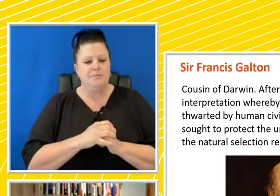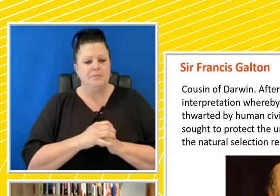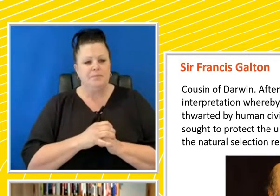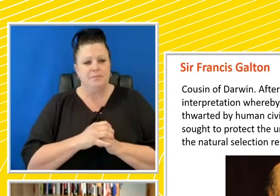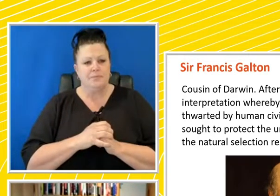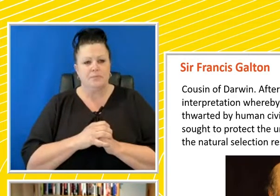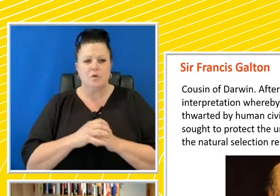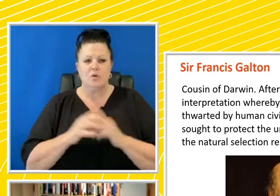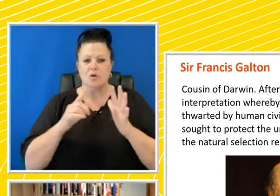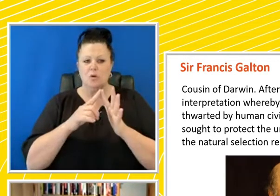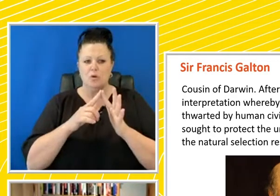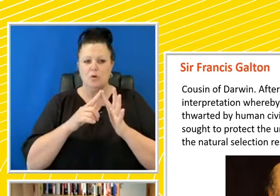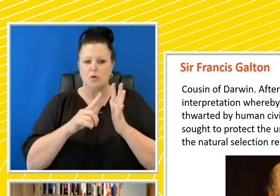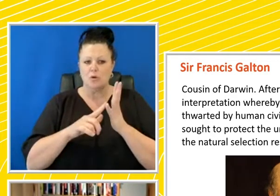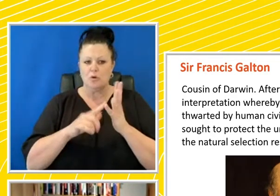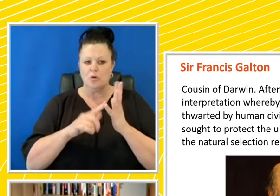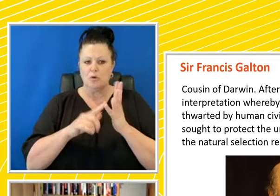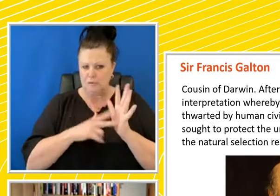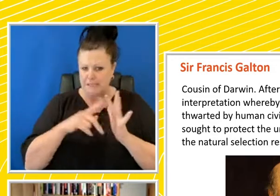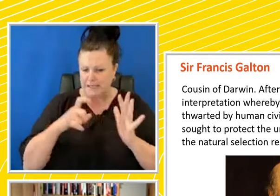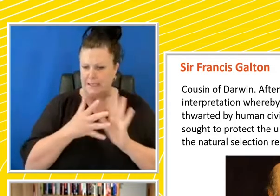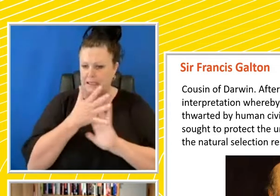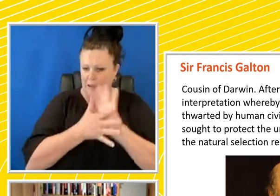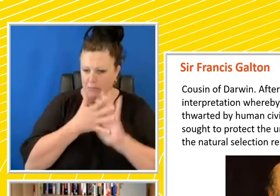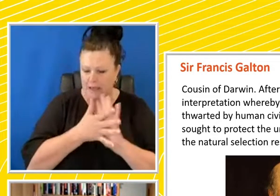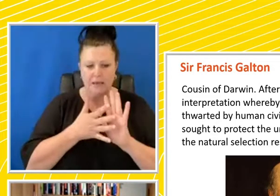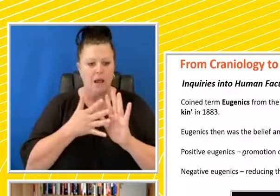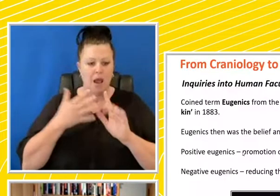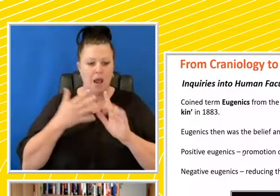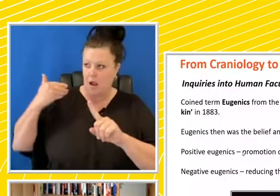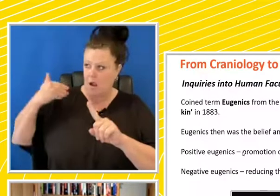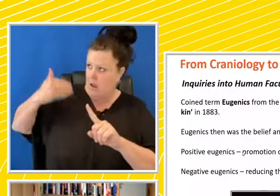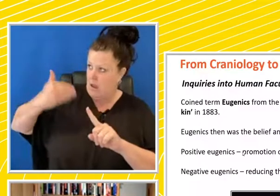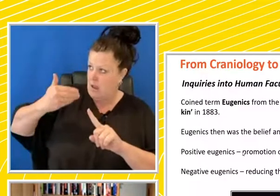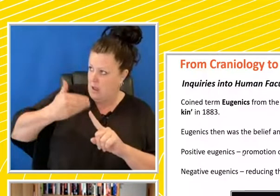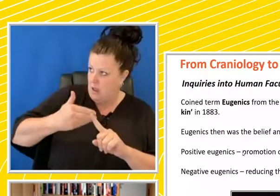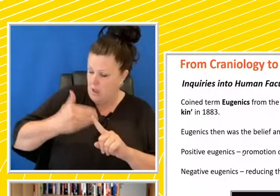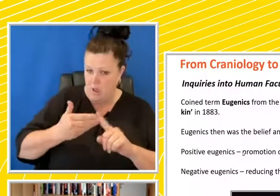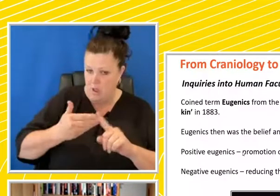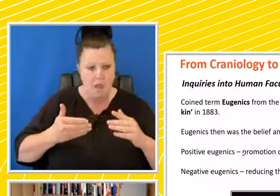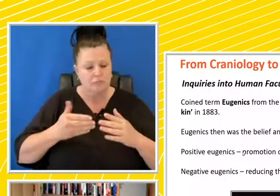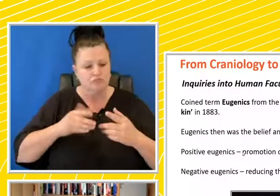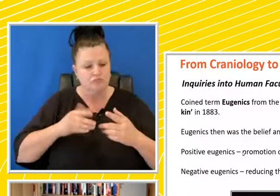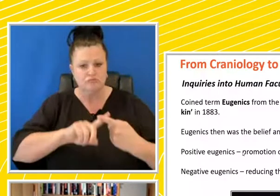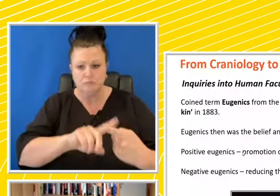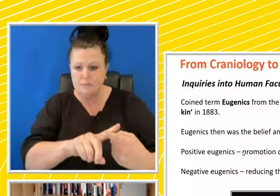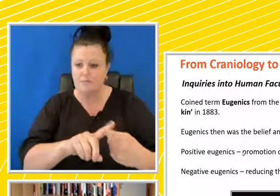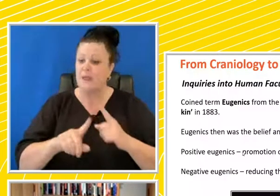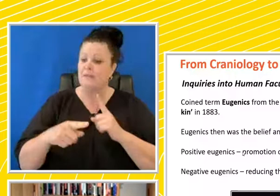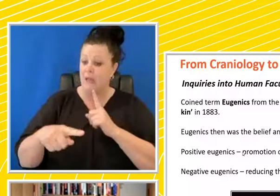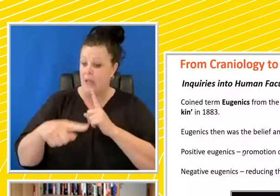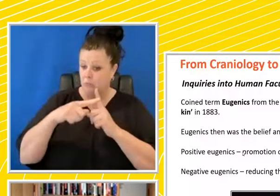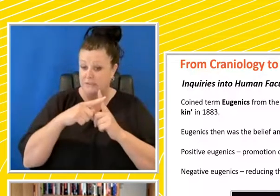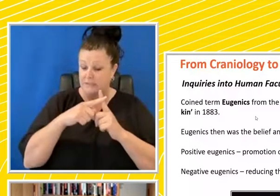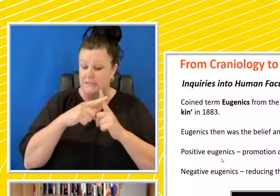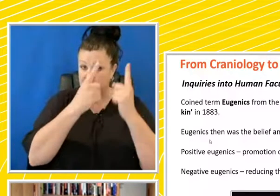So eugenics was the belief and practice aimed at improving the inherited quality of the human population. There was positive